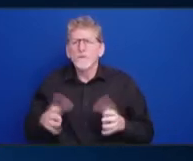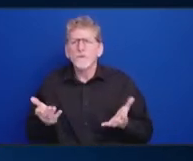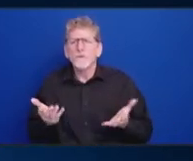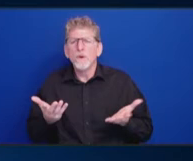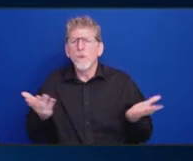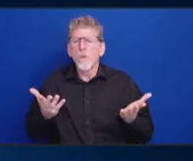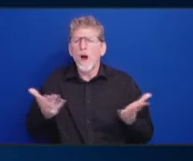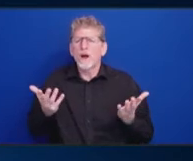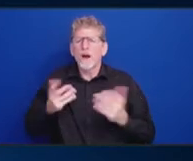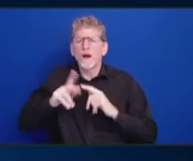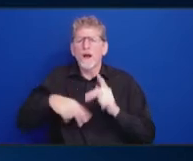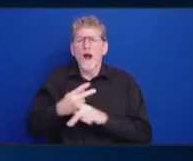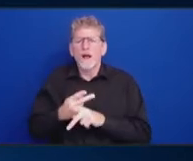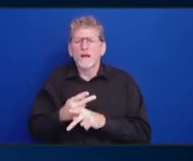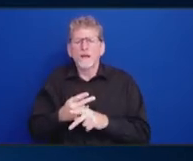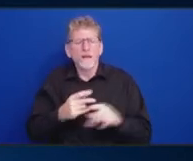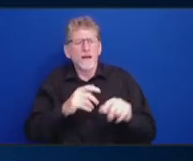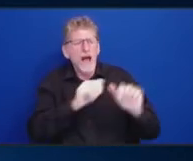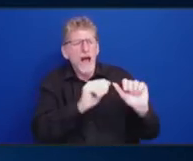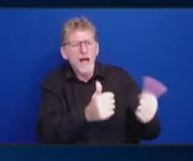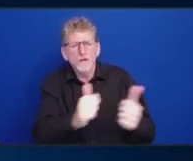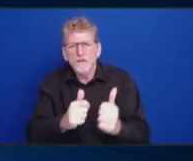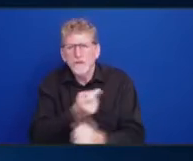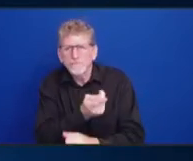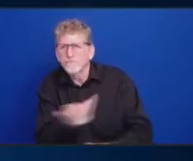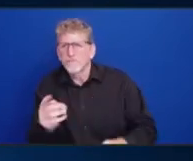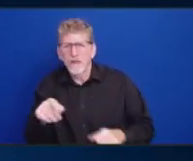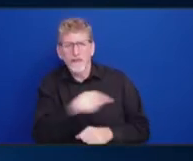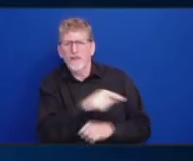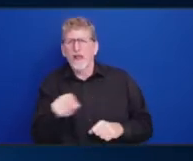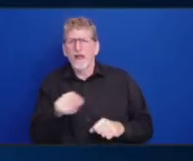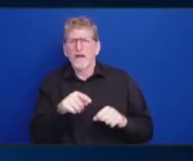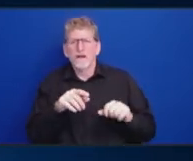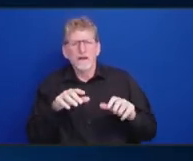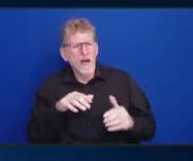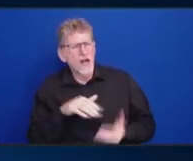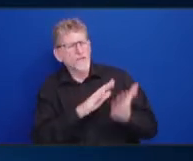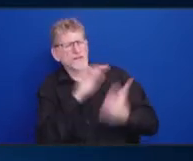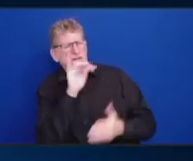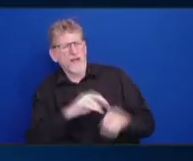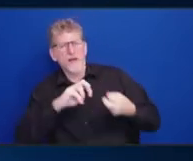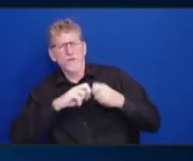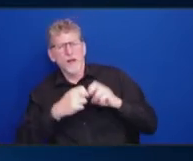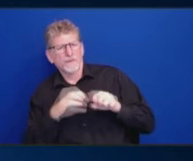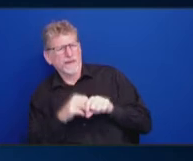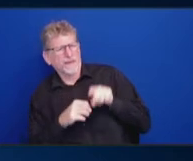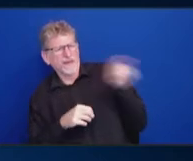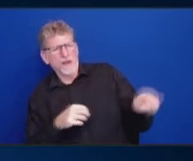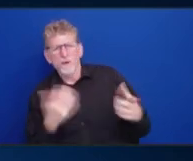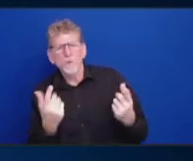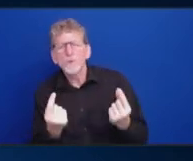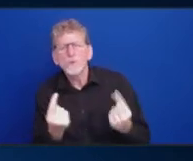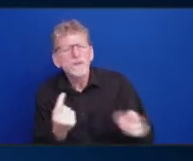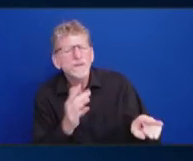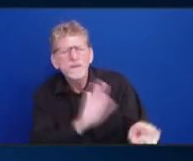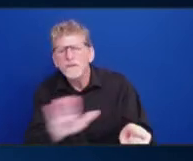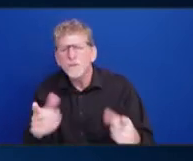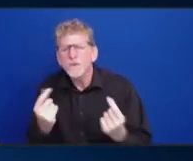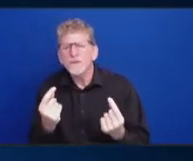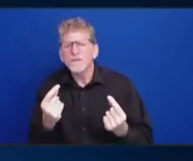approach is being taken to address this issue right now? And so, and so I'm confused